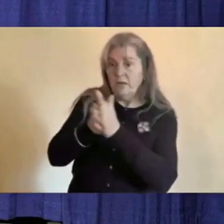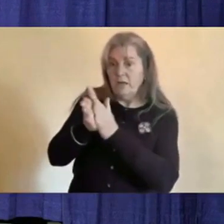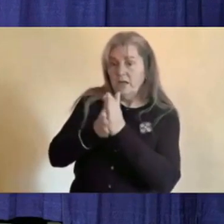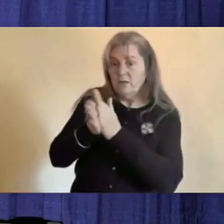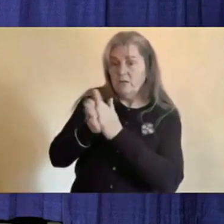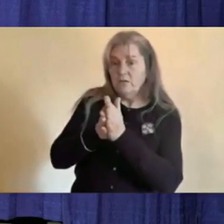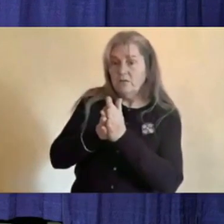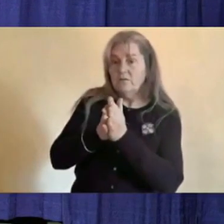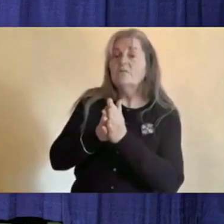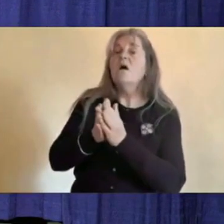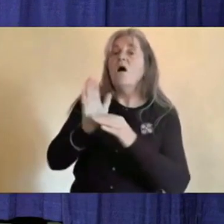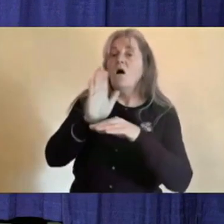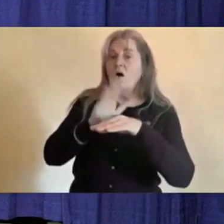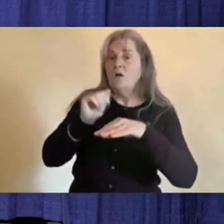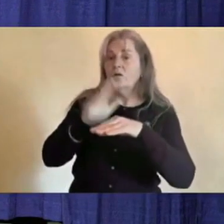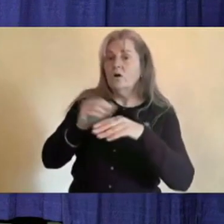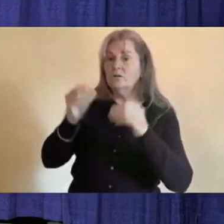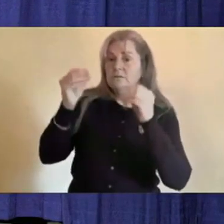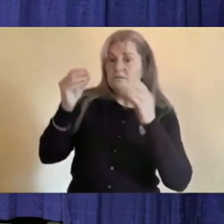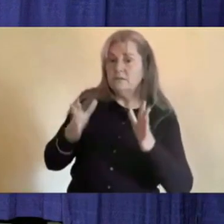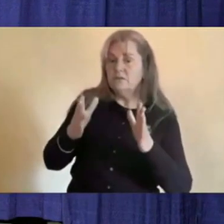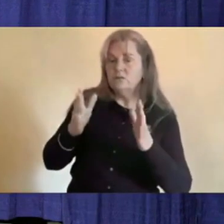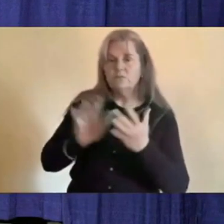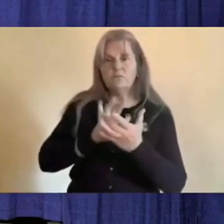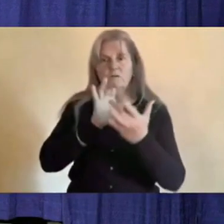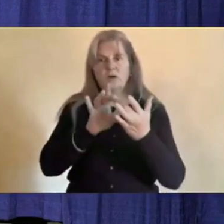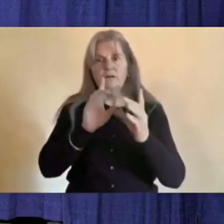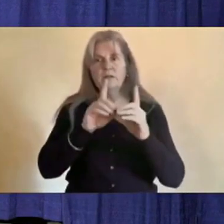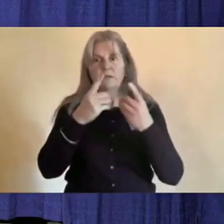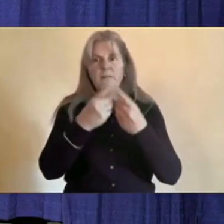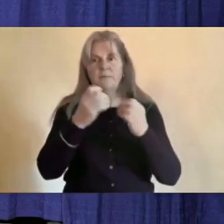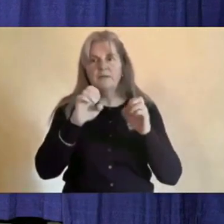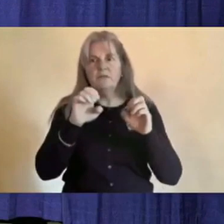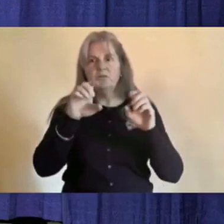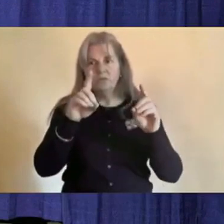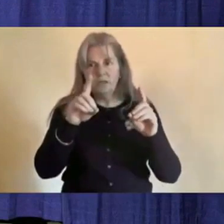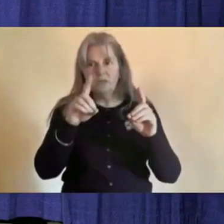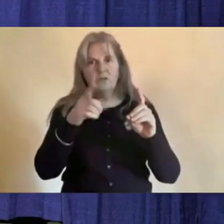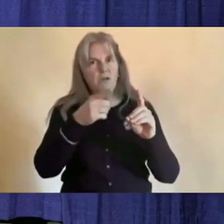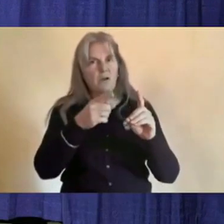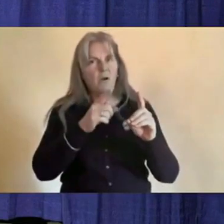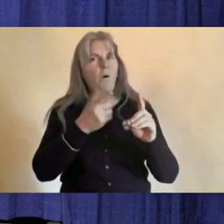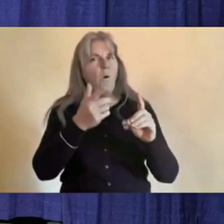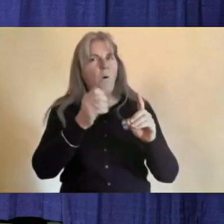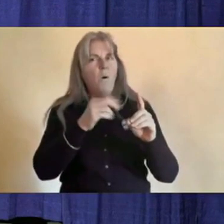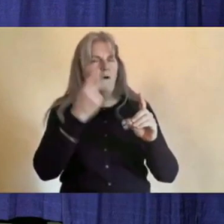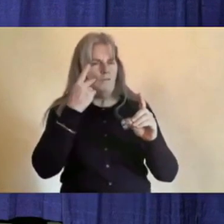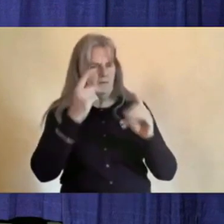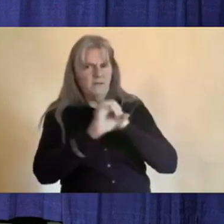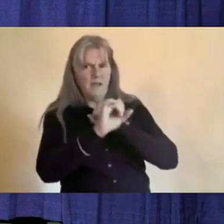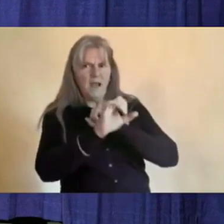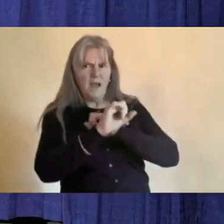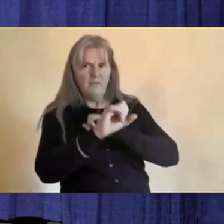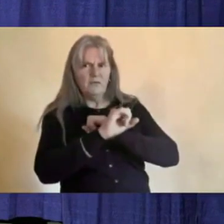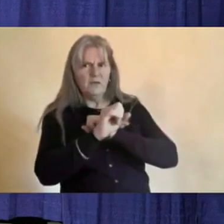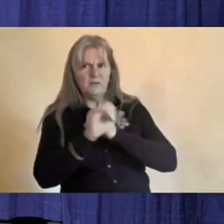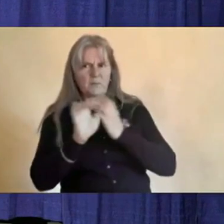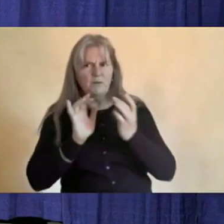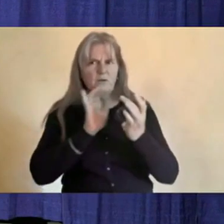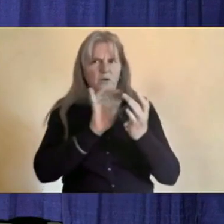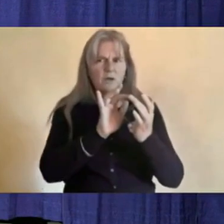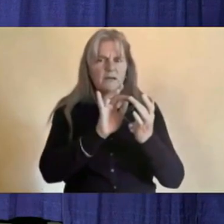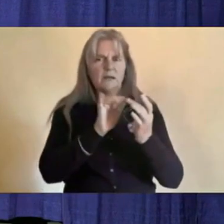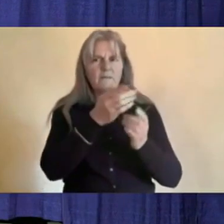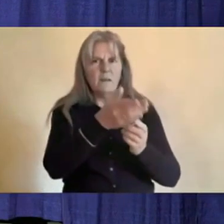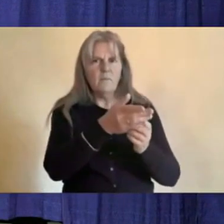teacher on call, you should contact the Department of Education or respond to one of those locations. I can also indicate